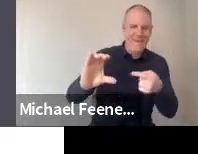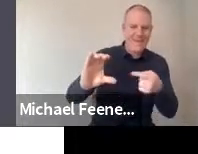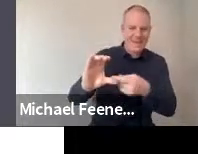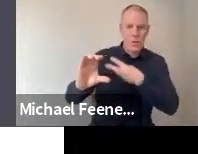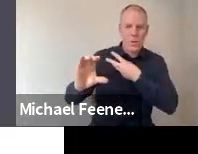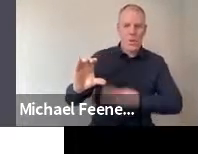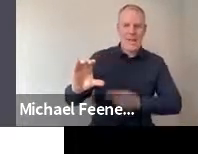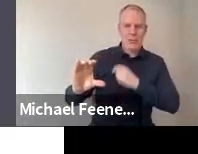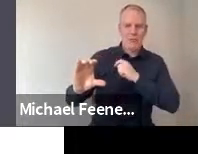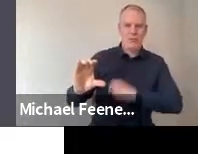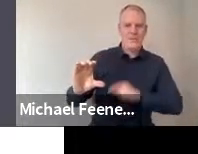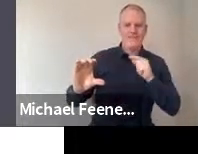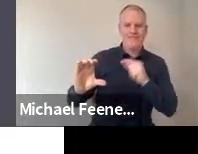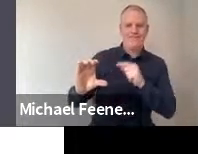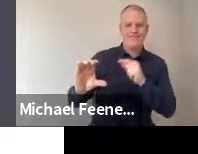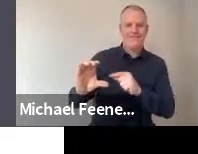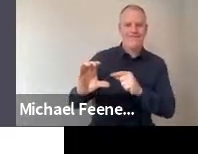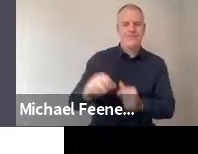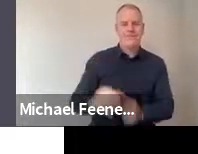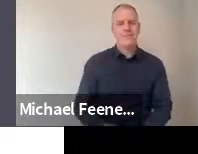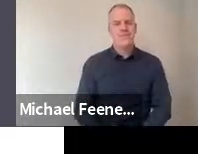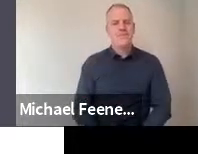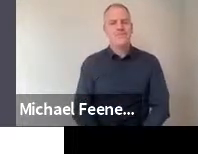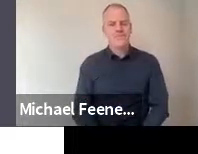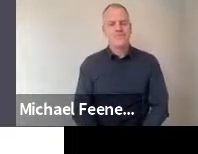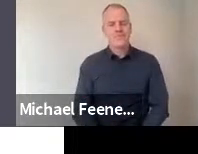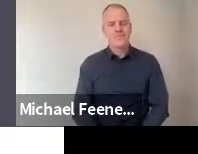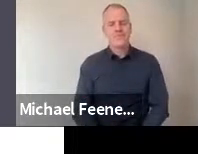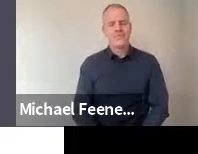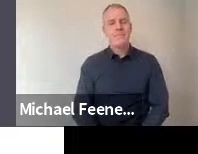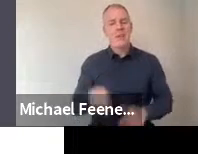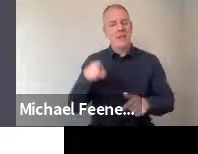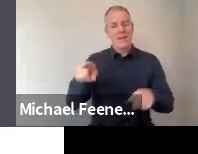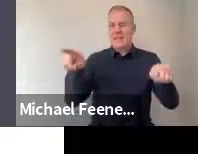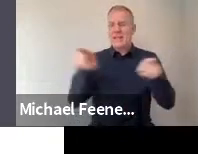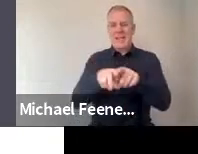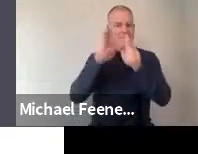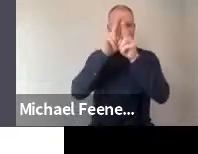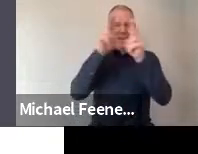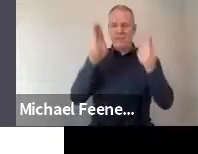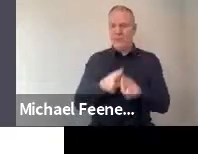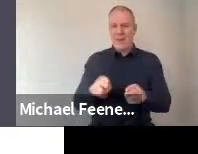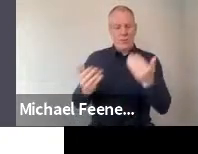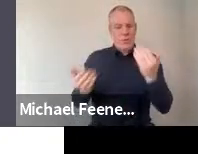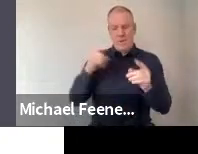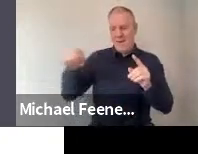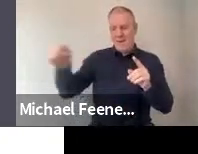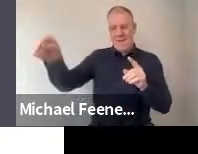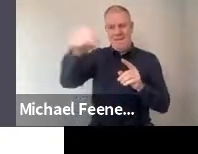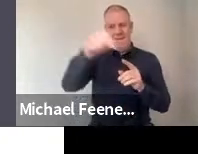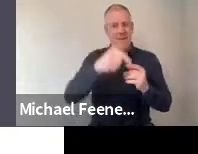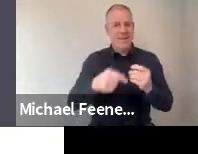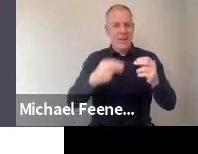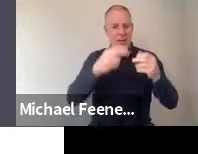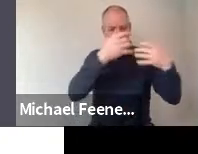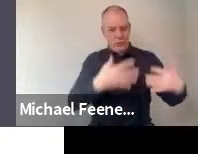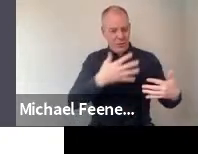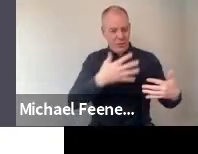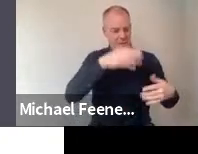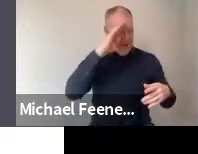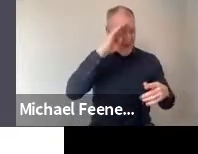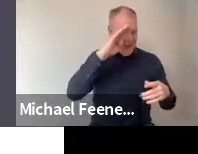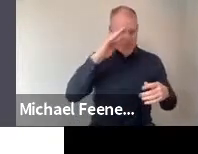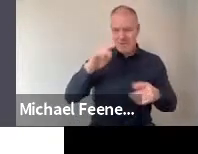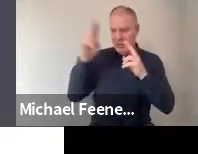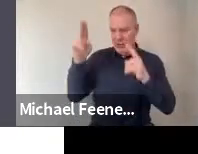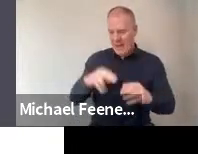in terms of public trust. And that is consistent internationally. So when we compared the results in Ireland, we looked in